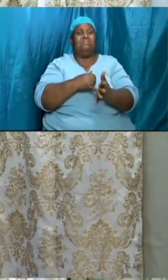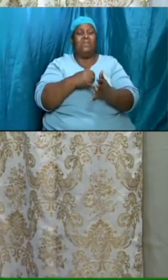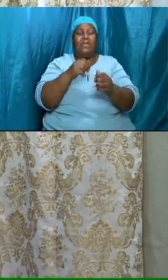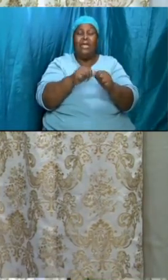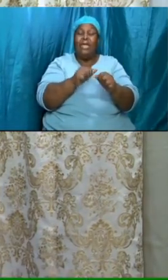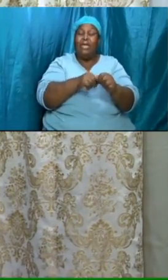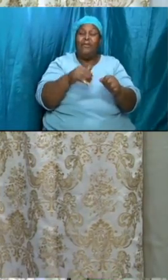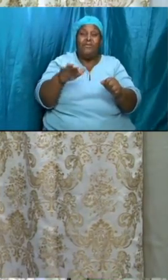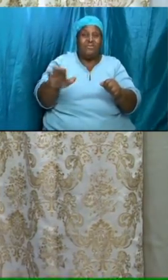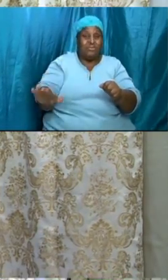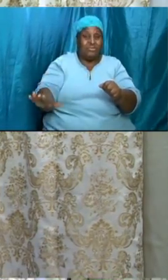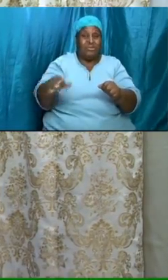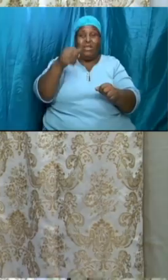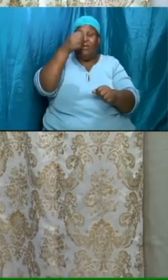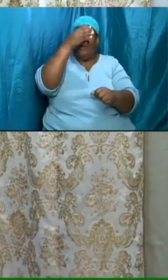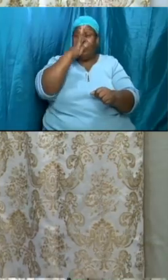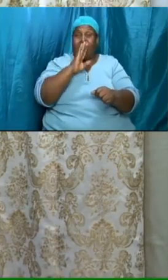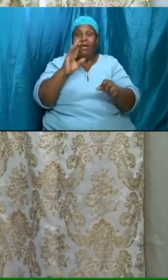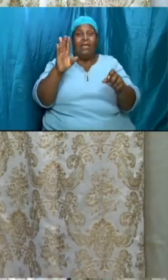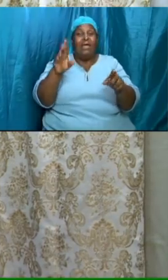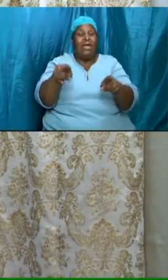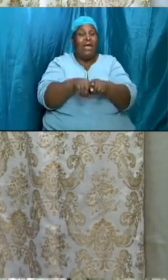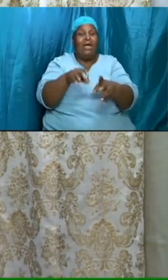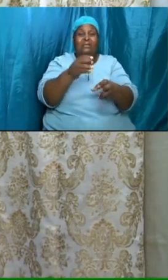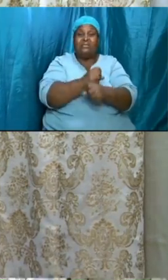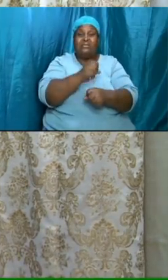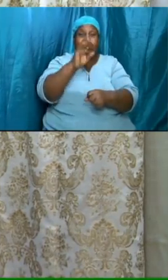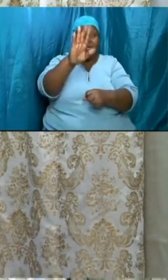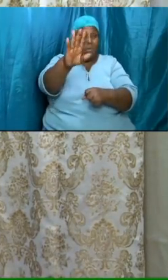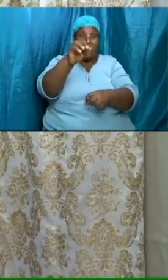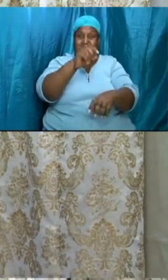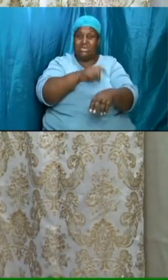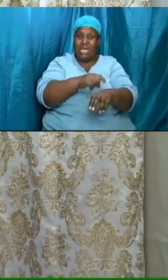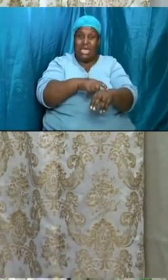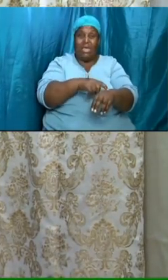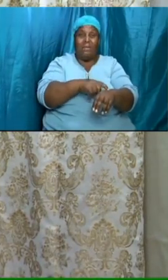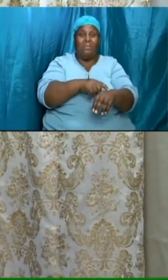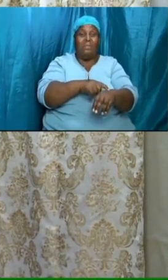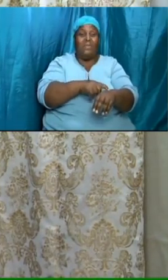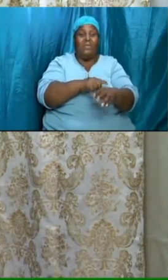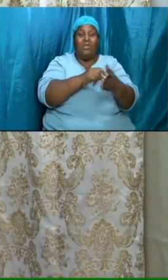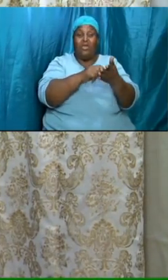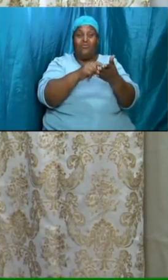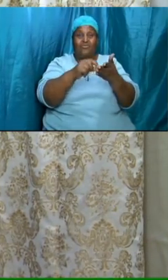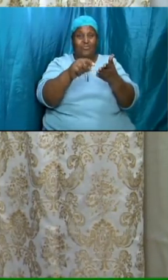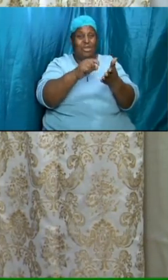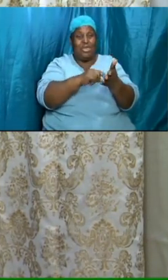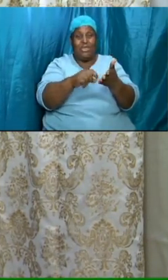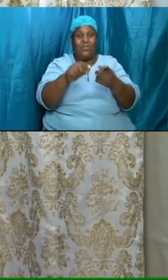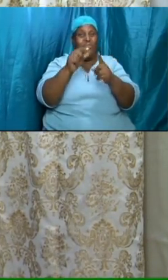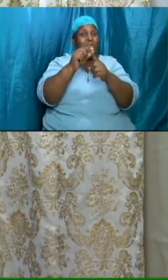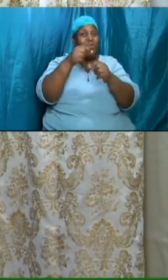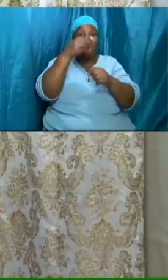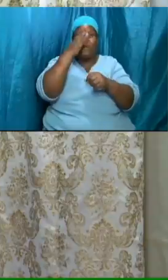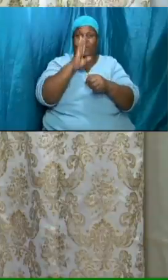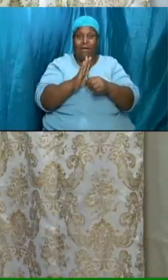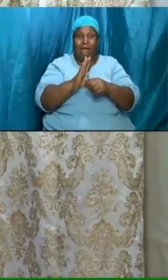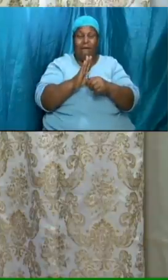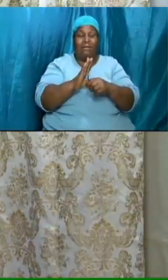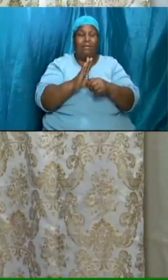god as you take your time and go through as we go through this together i am being